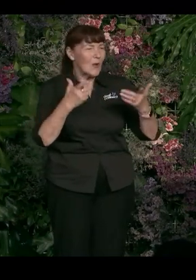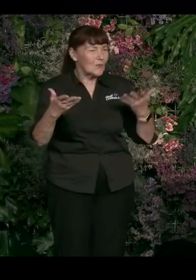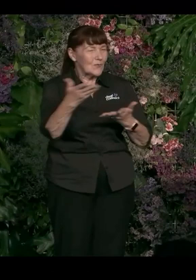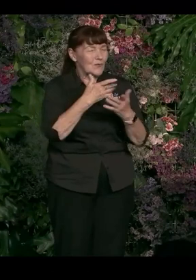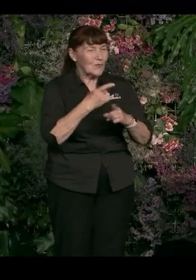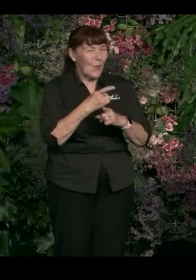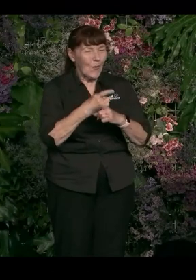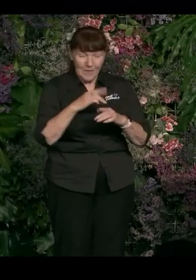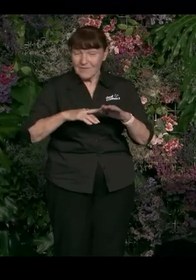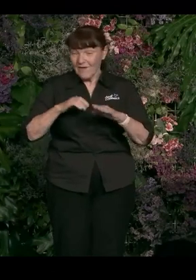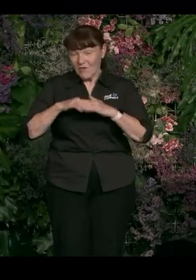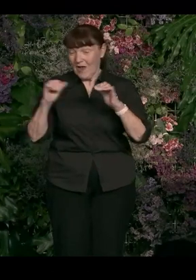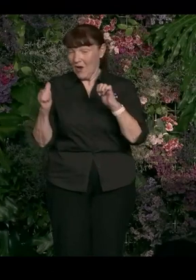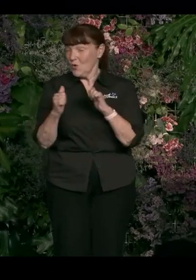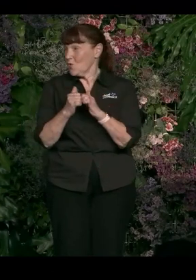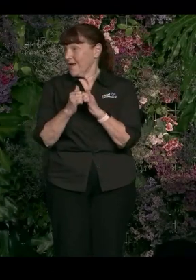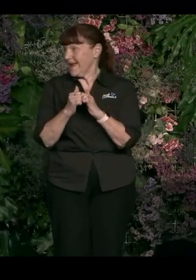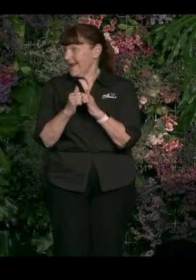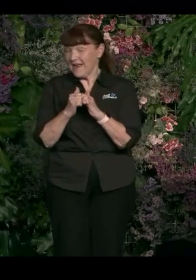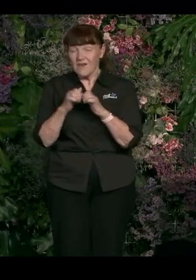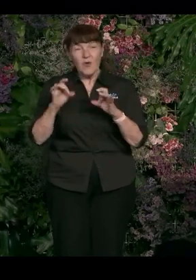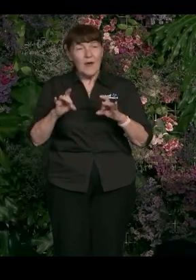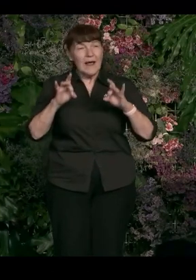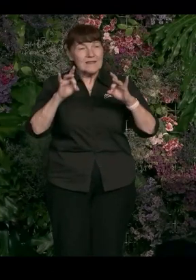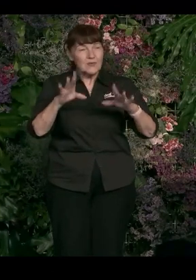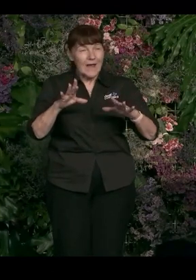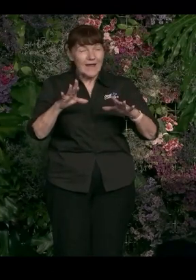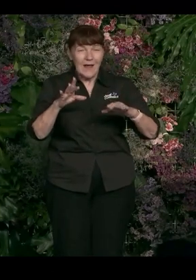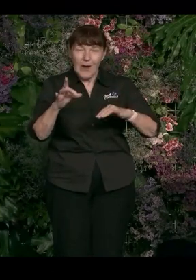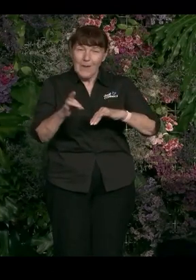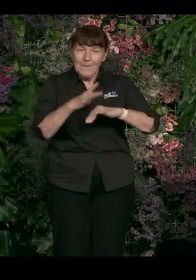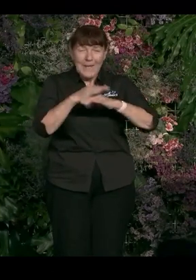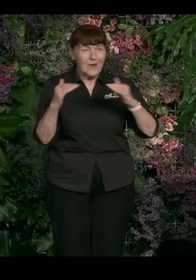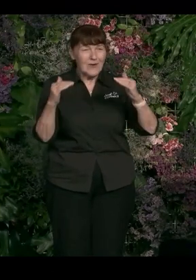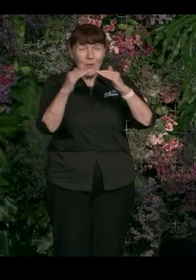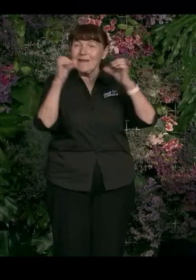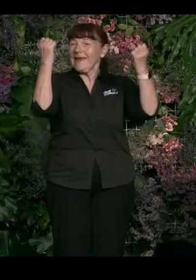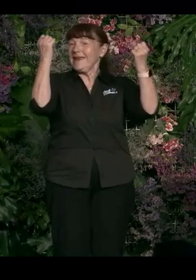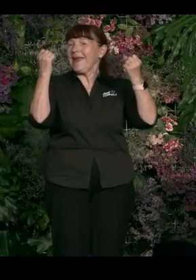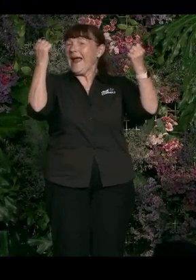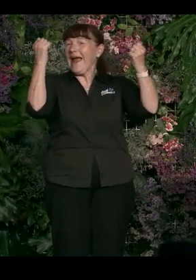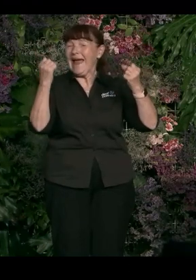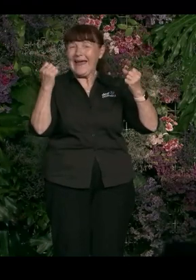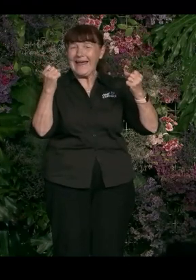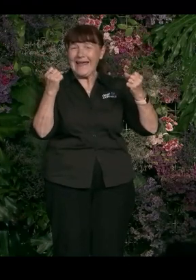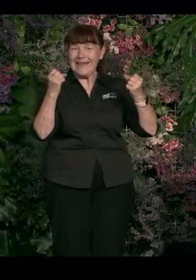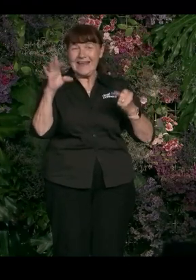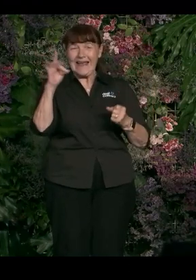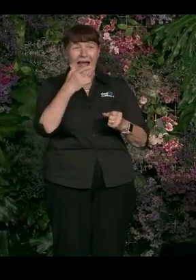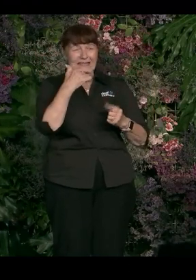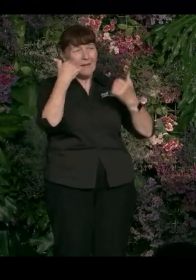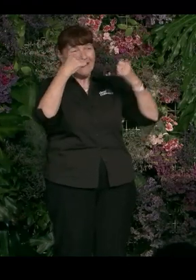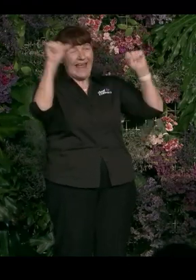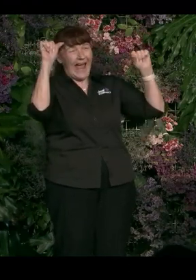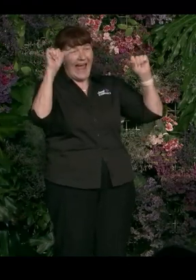I completely agree. think for Australia, for example, when marriage equality happened, a lot of people thought, oh great, the gays are done, good for you, tick the box, right?